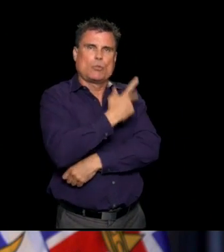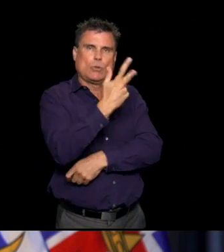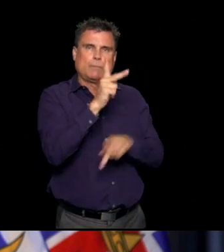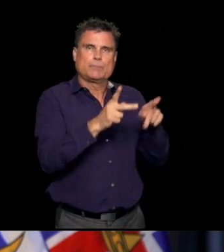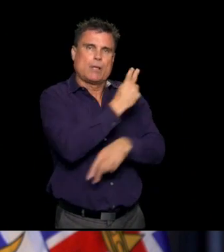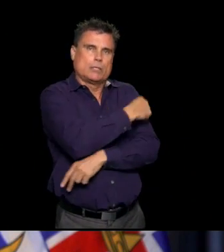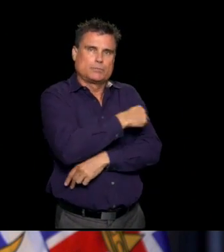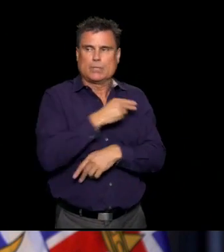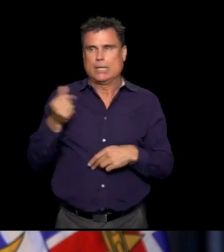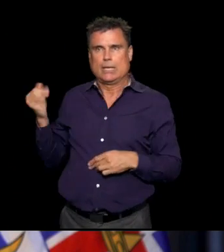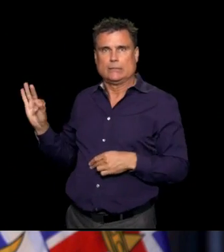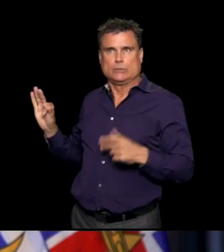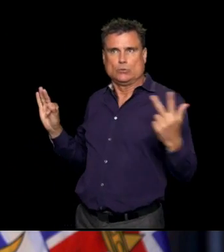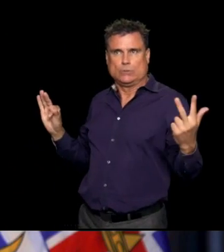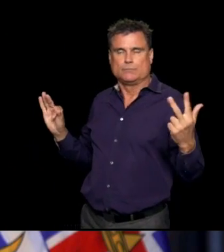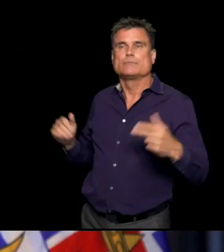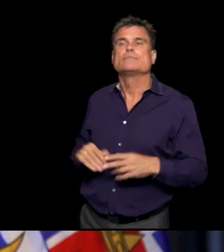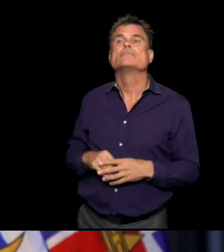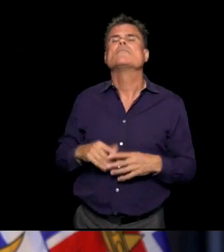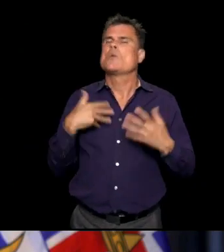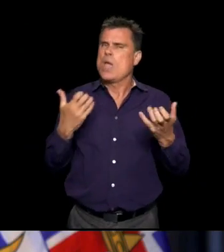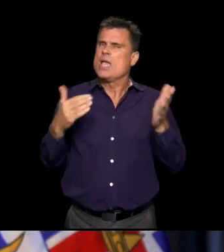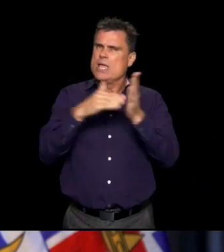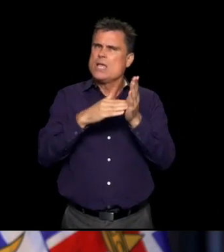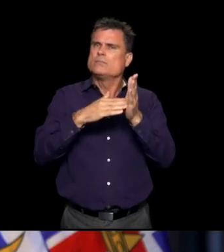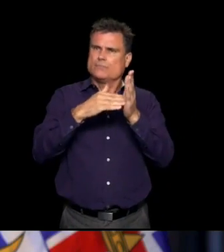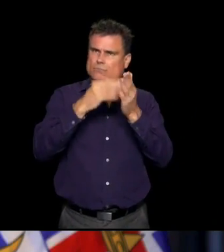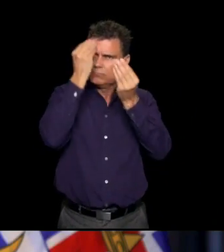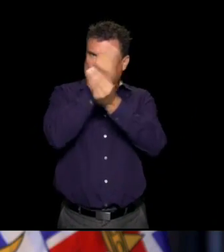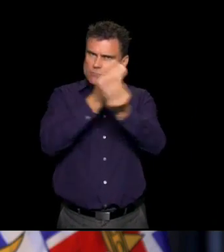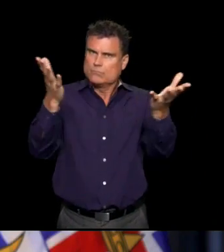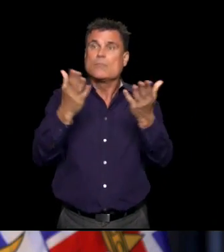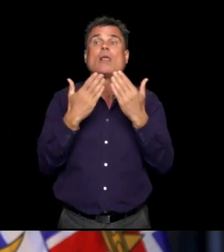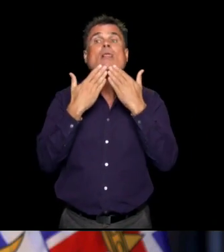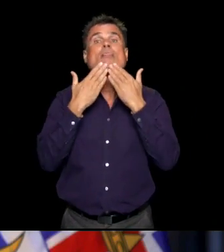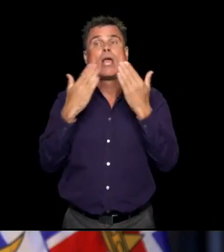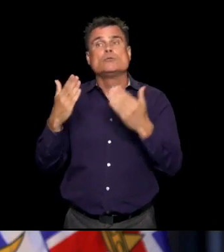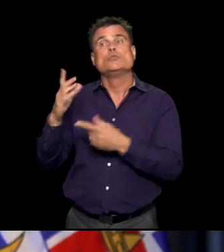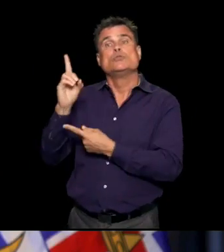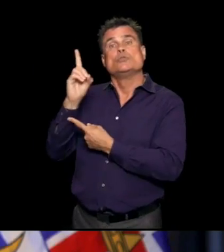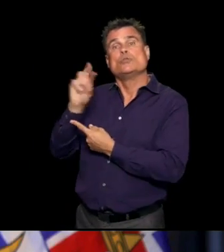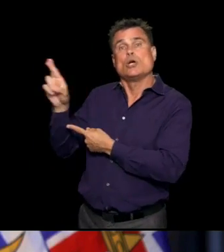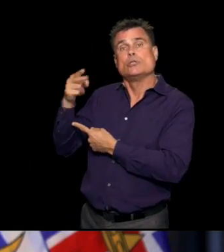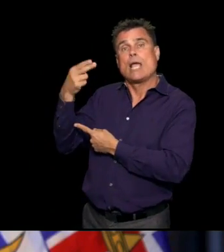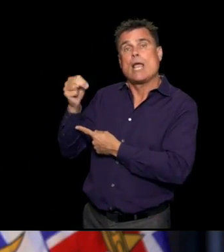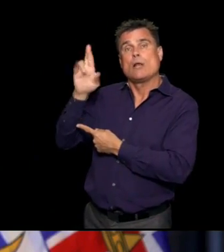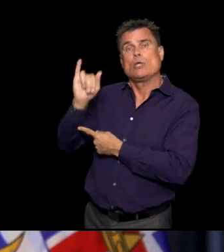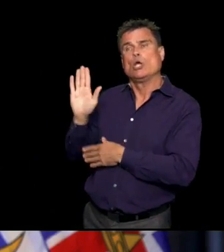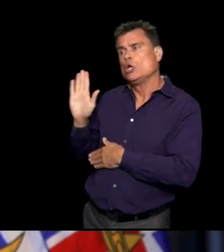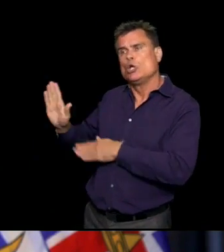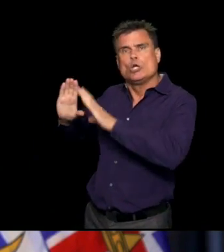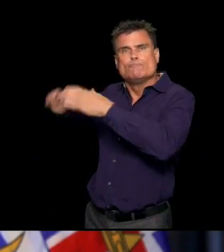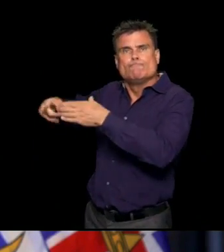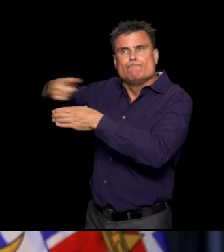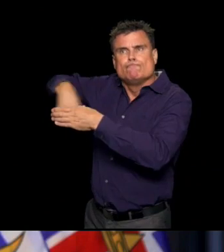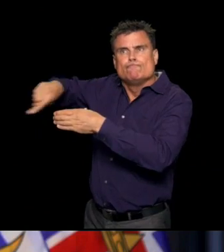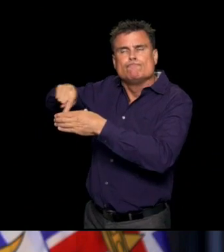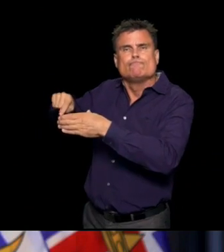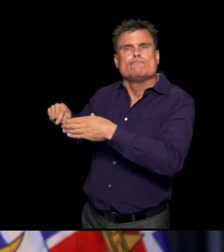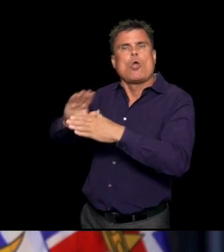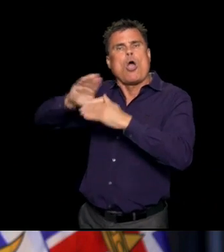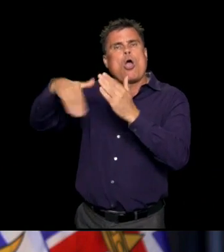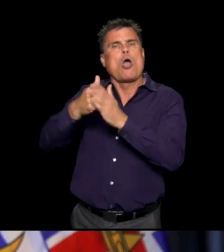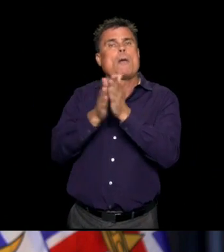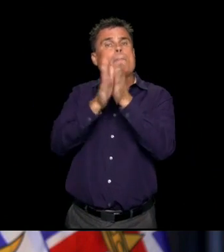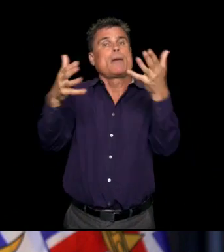again my admiration for Dr. Henry's team in public health, our health authority teams in public health,